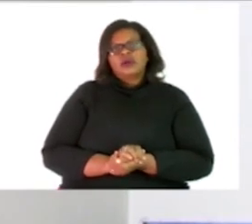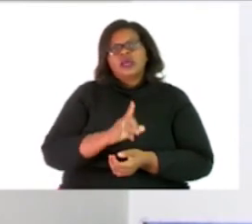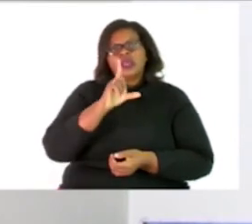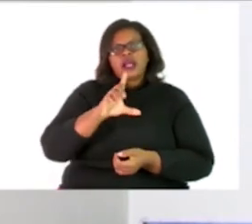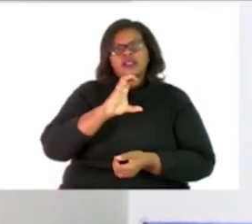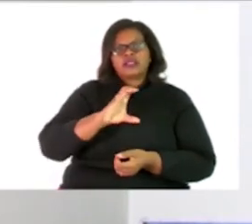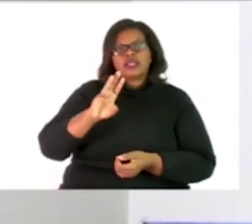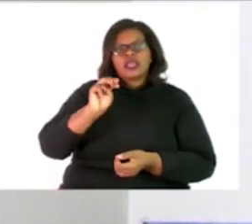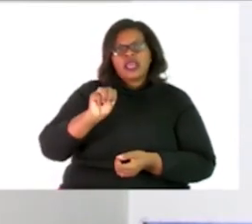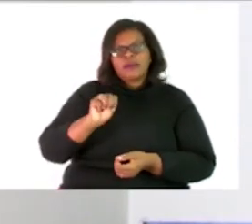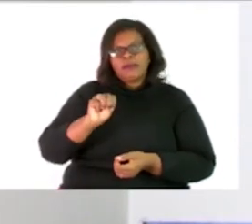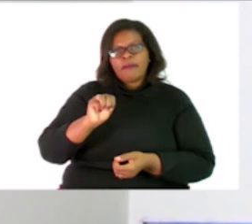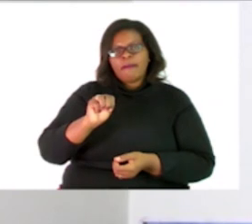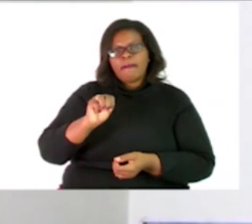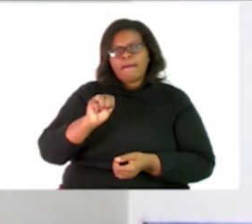Lowest